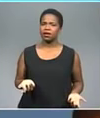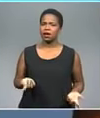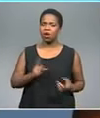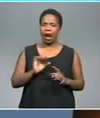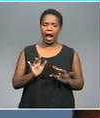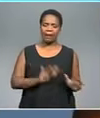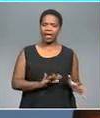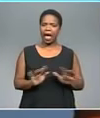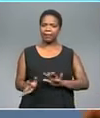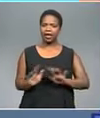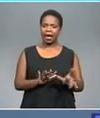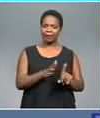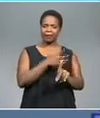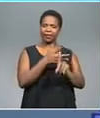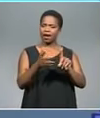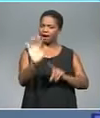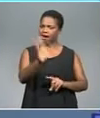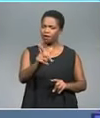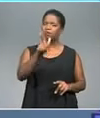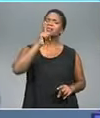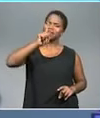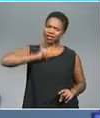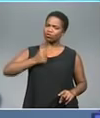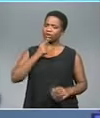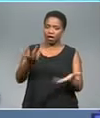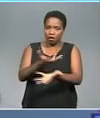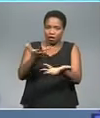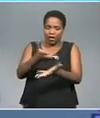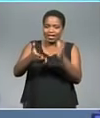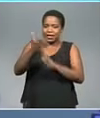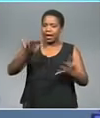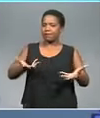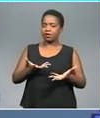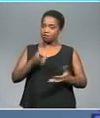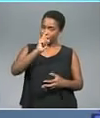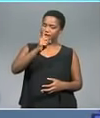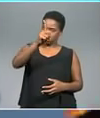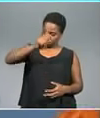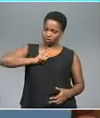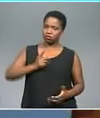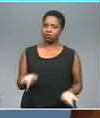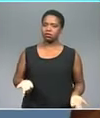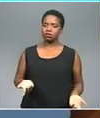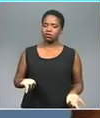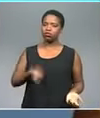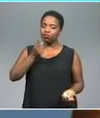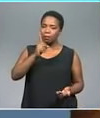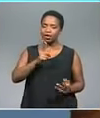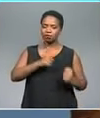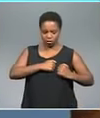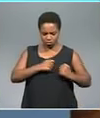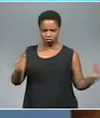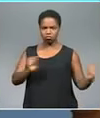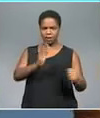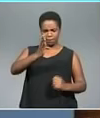must kick us in the butt and say, you are not moving here. You must be willing to come forward